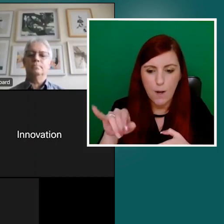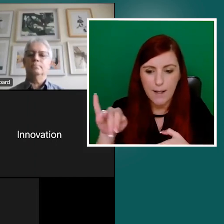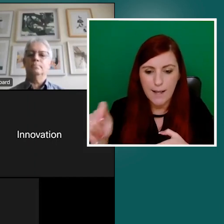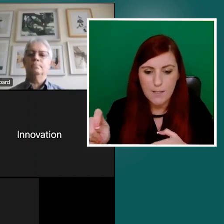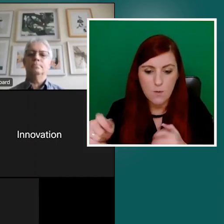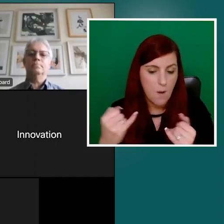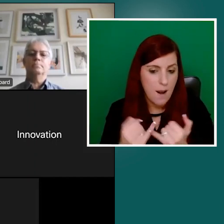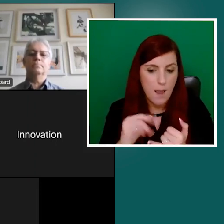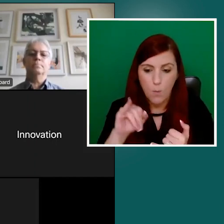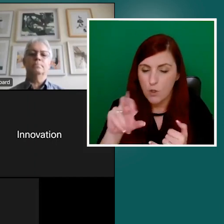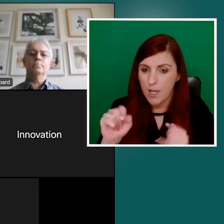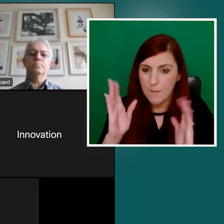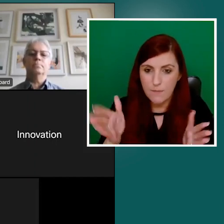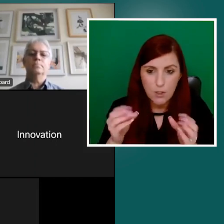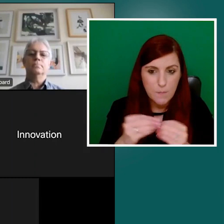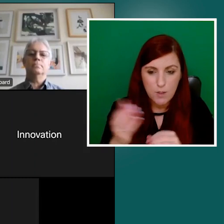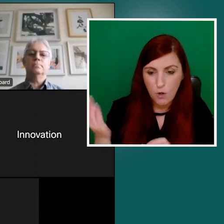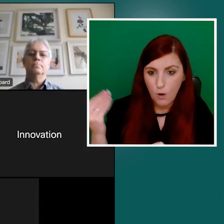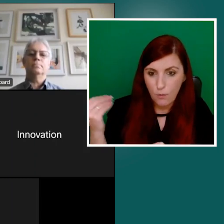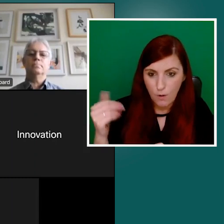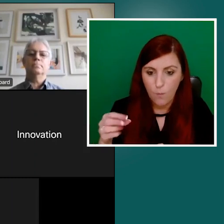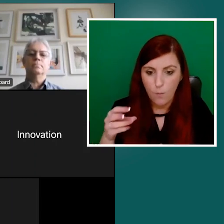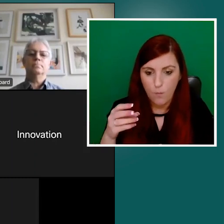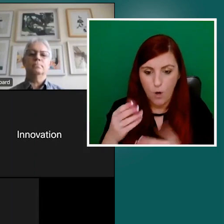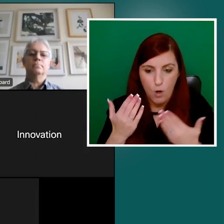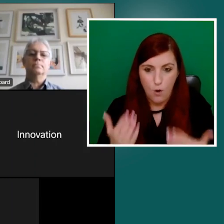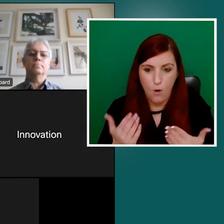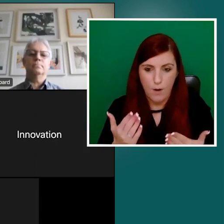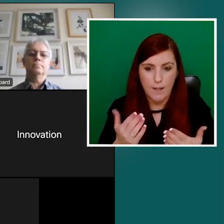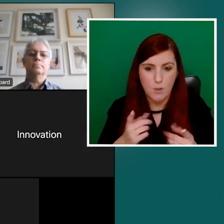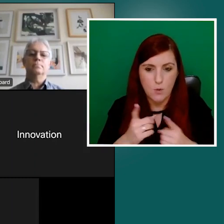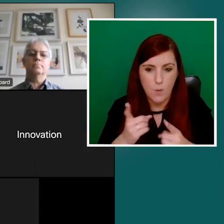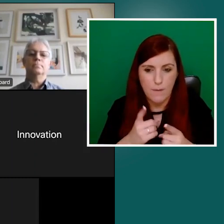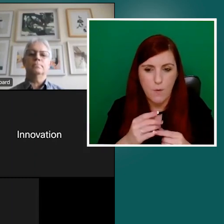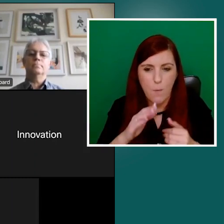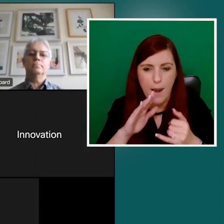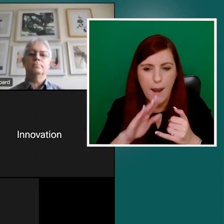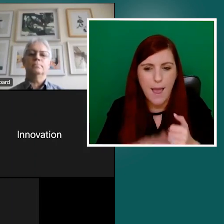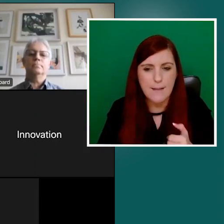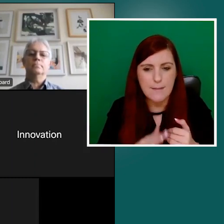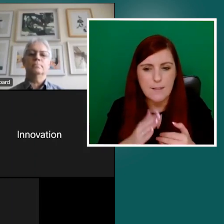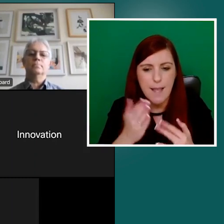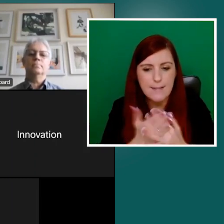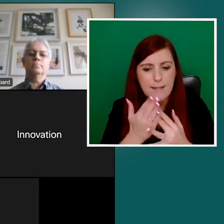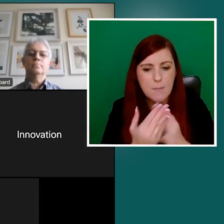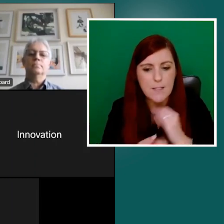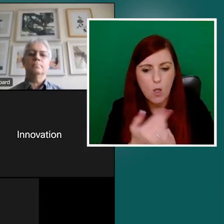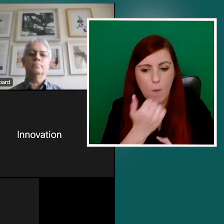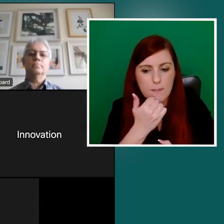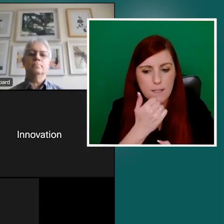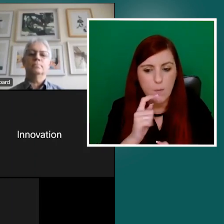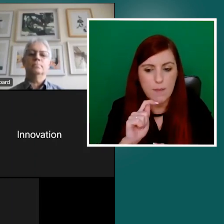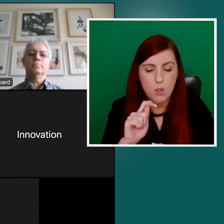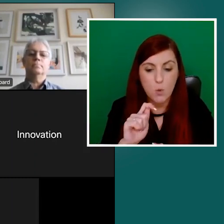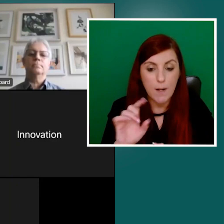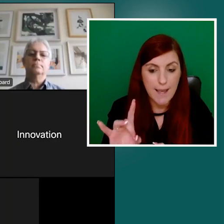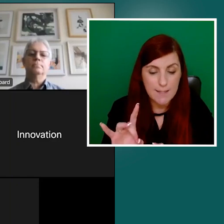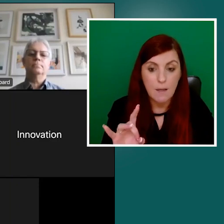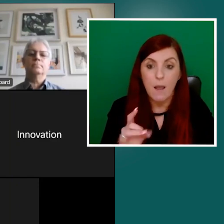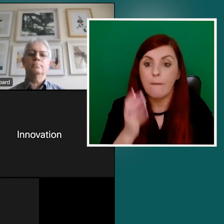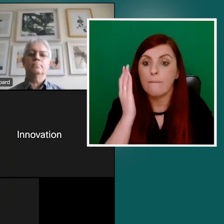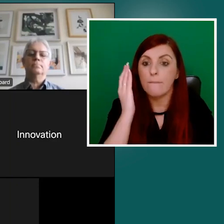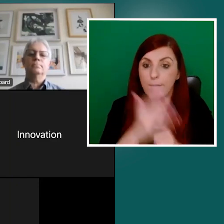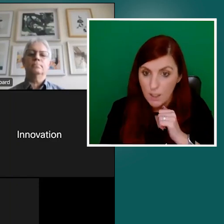doing a couple of last accessibility updates to the toolkit. Um, as soon as those are done, uh, we'll share the links to where you can find the toolkit